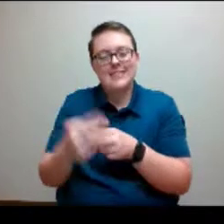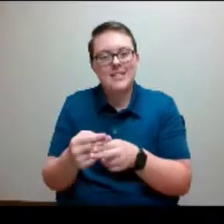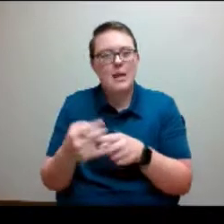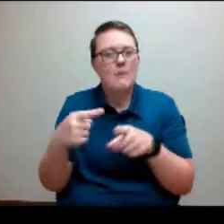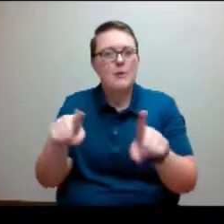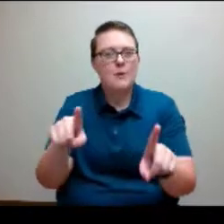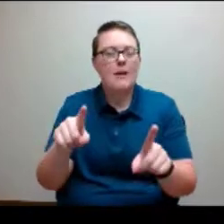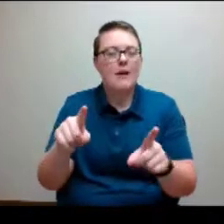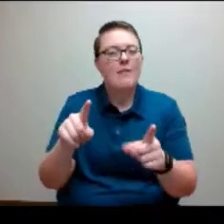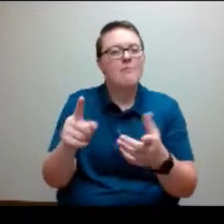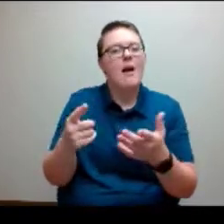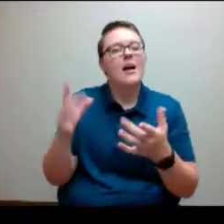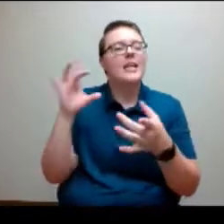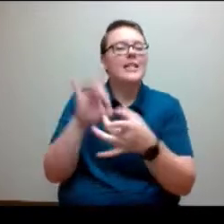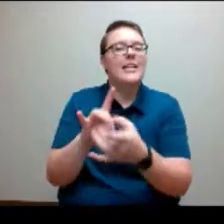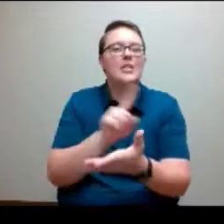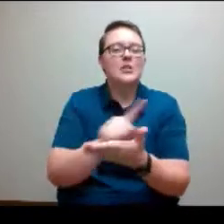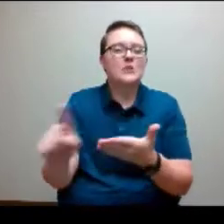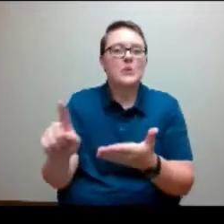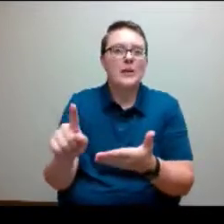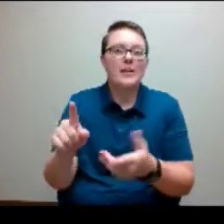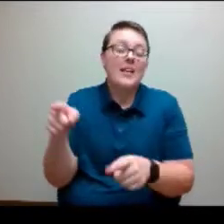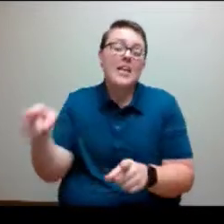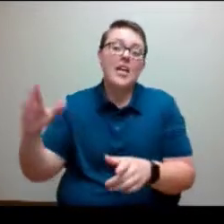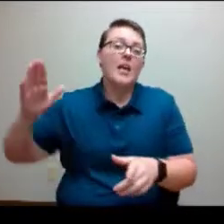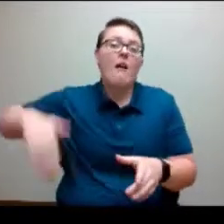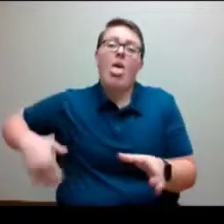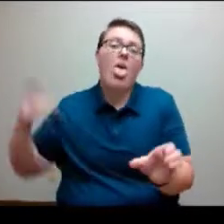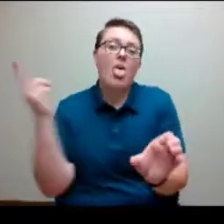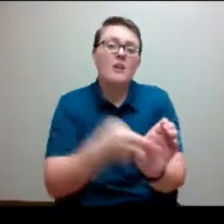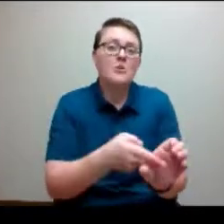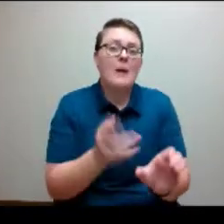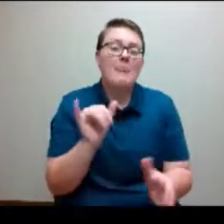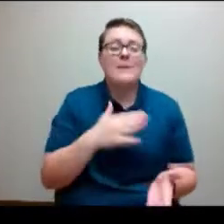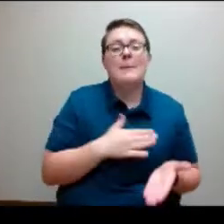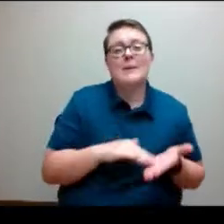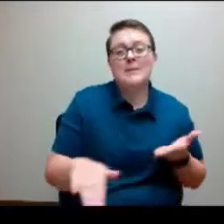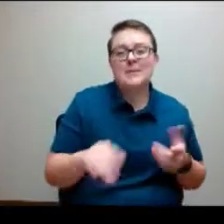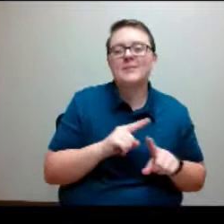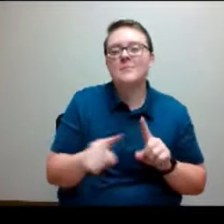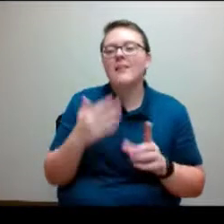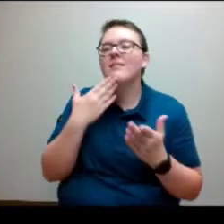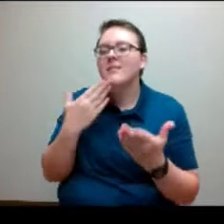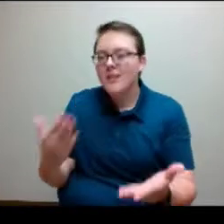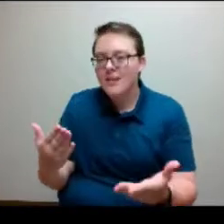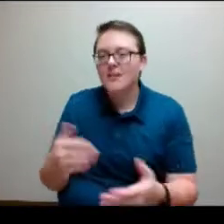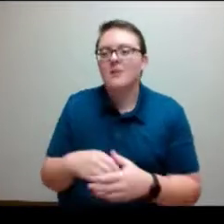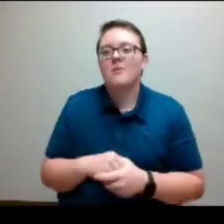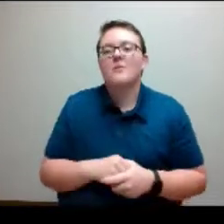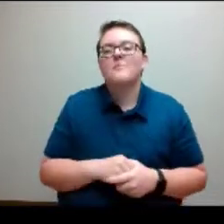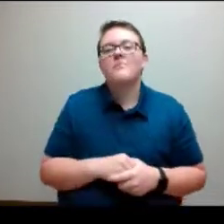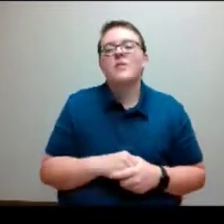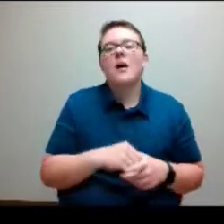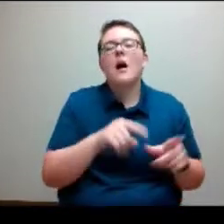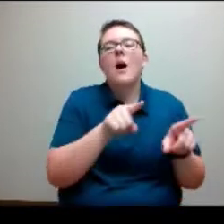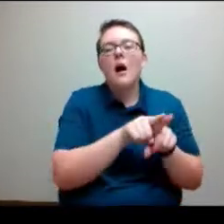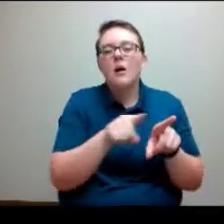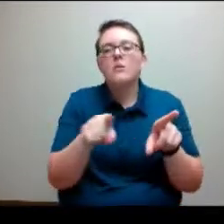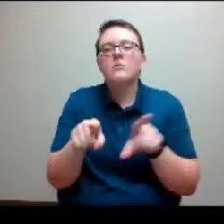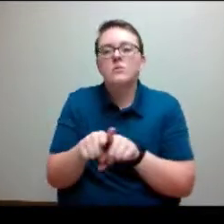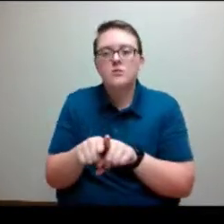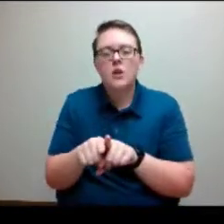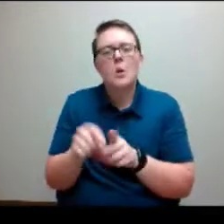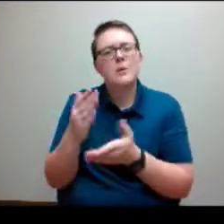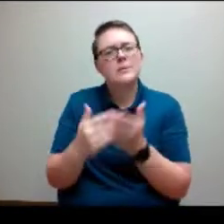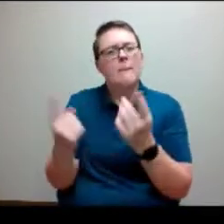team. He was a late joiner. That's my excuse, but so thank you to Pete as well. And then also there's been some questions about links